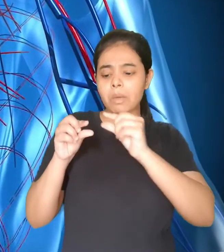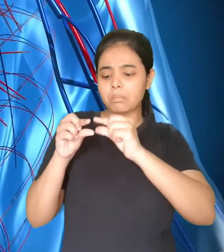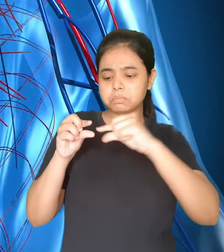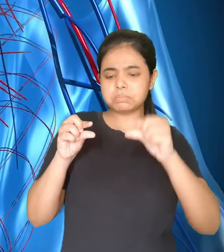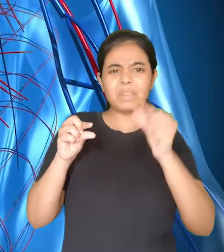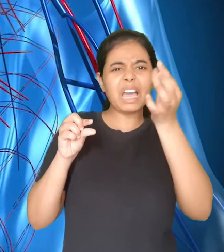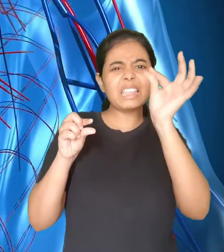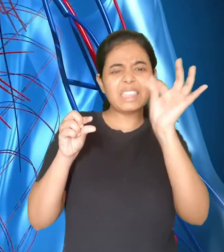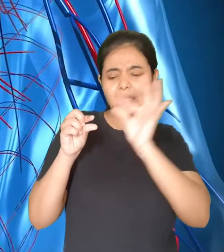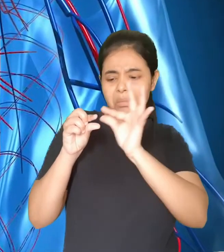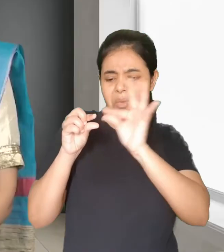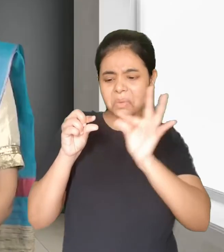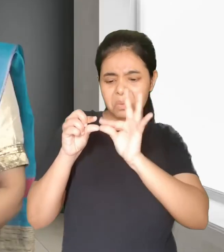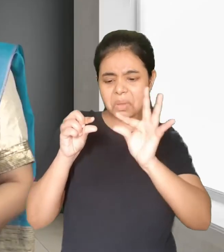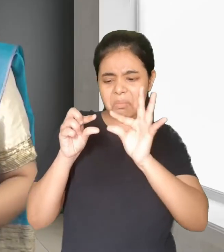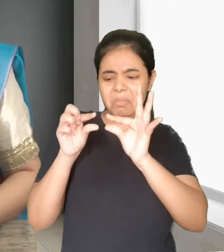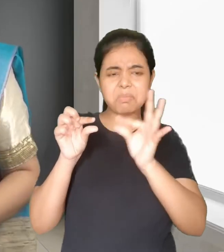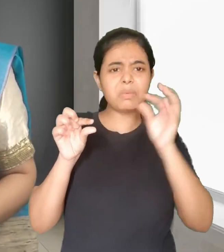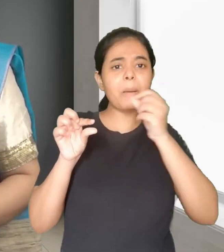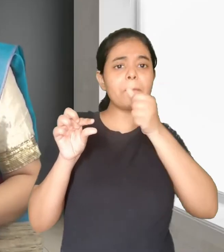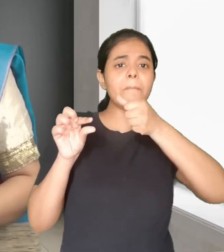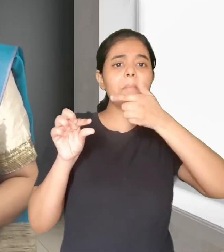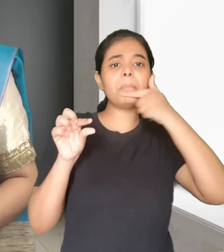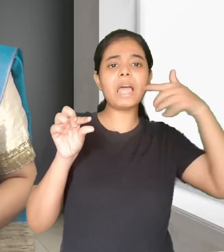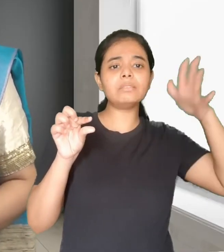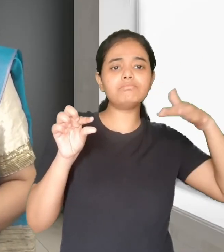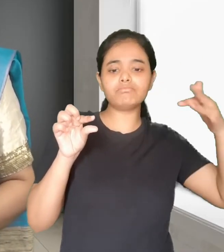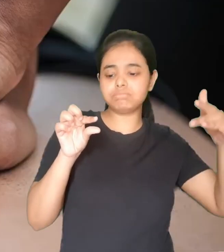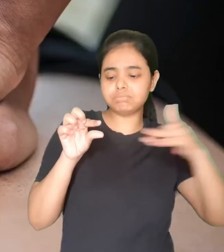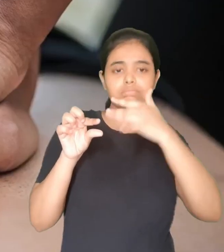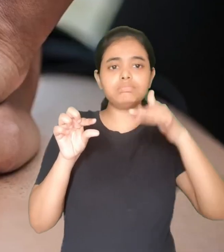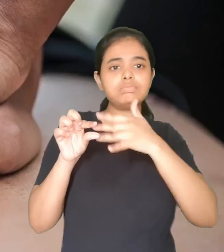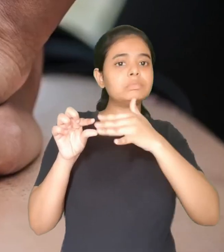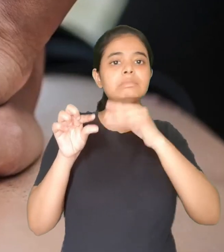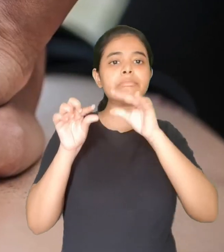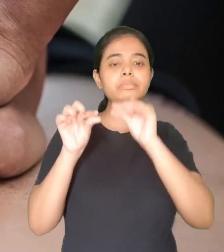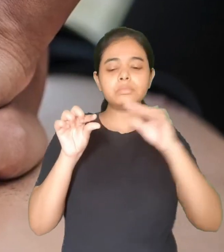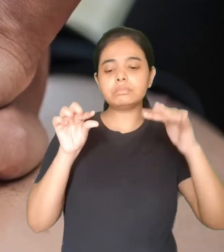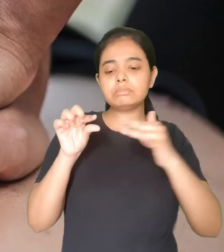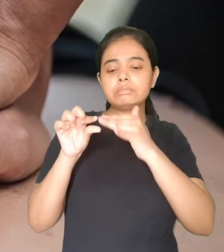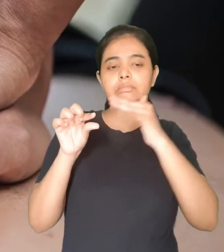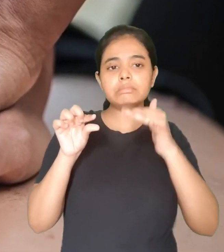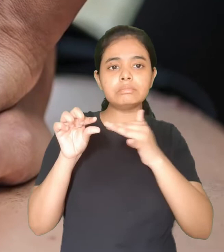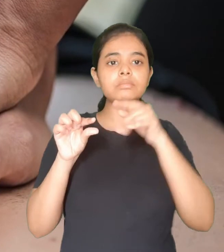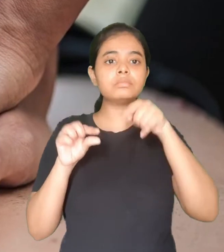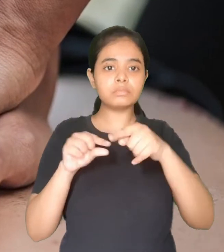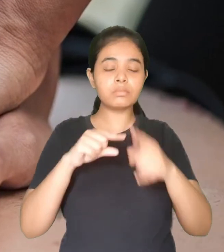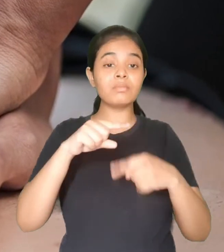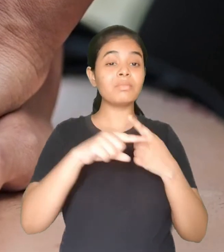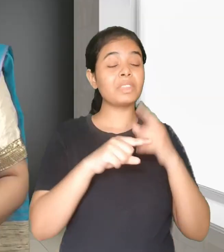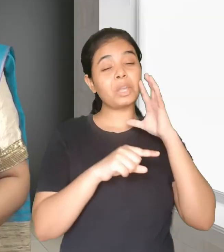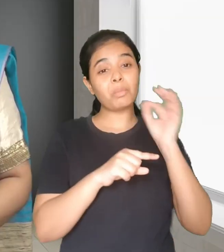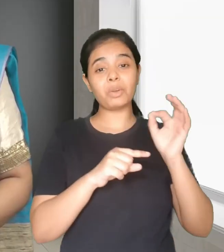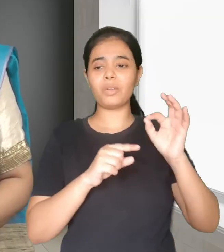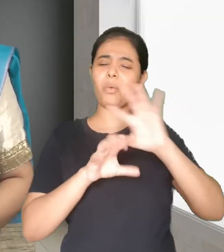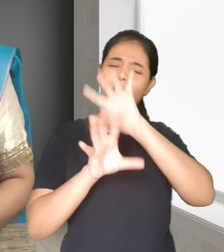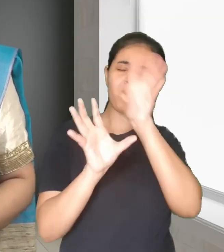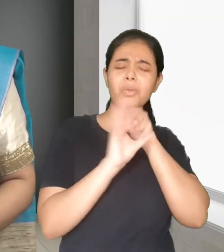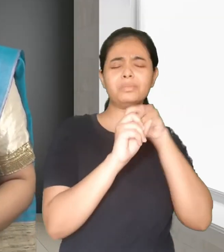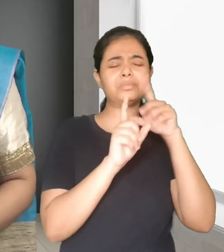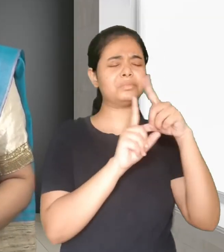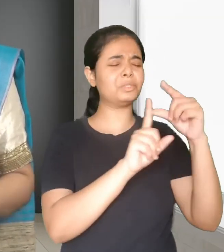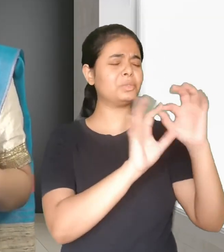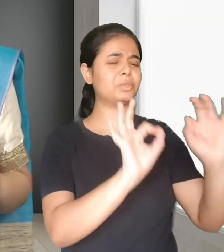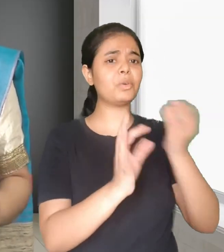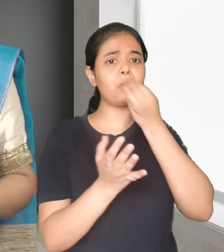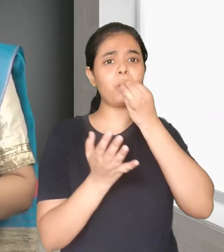flow of blood to heart. This condition predisposes one to cardiac arrest or other cardiac abnormalities. Therefore, for